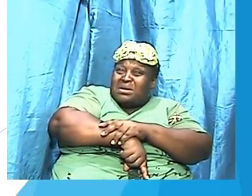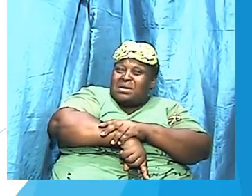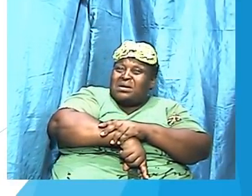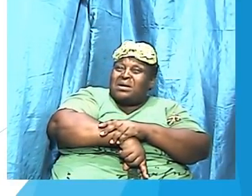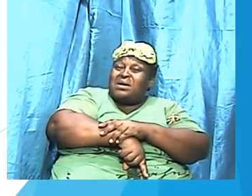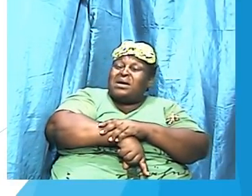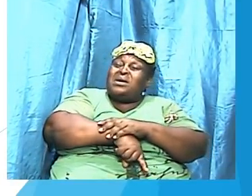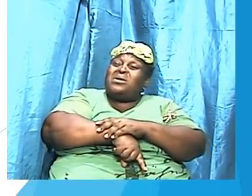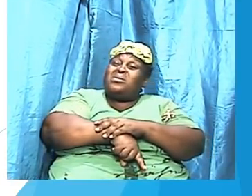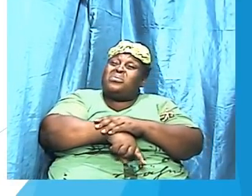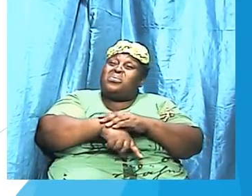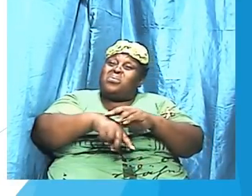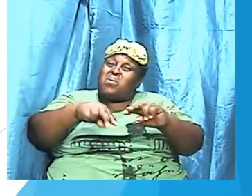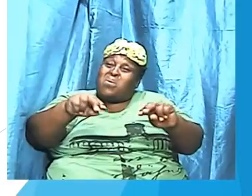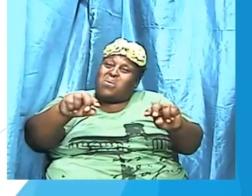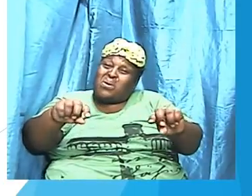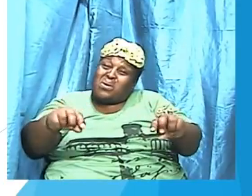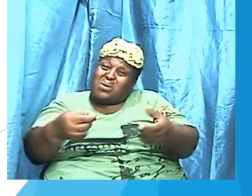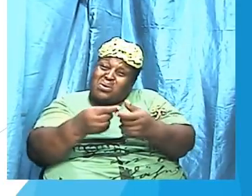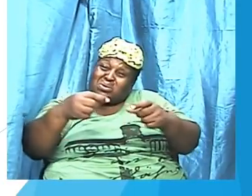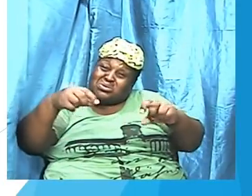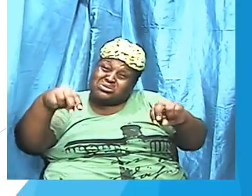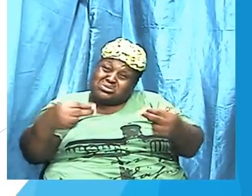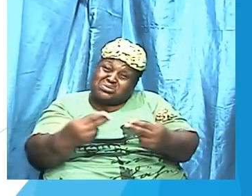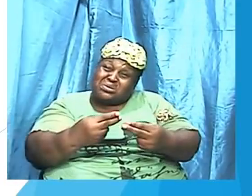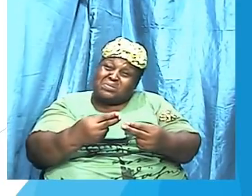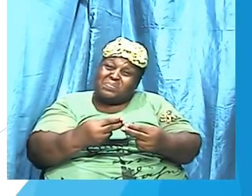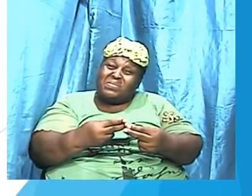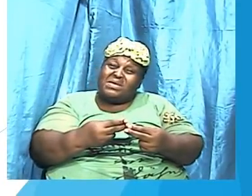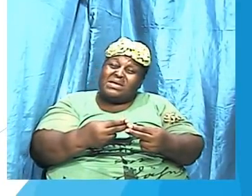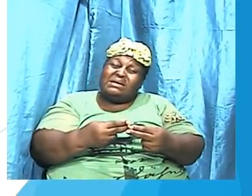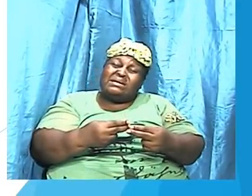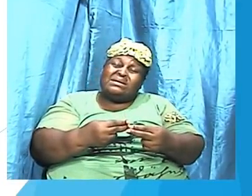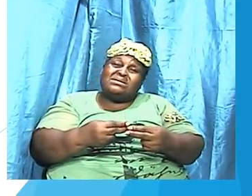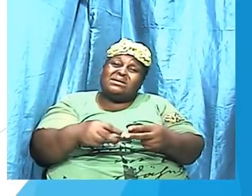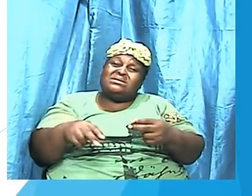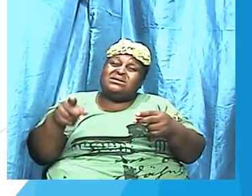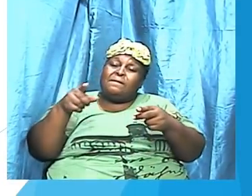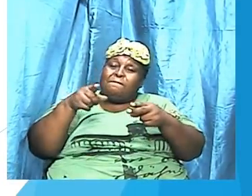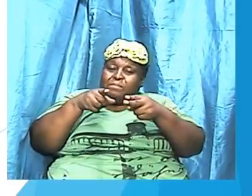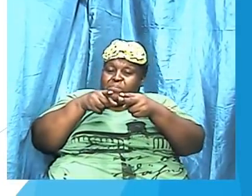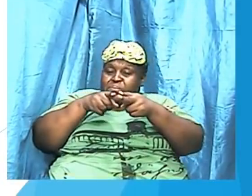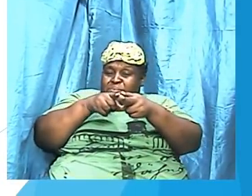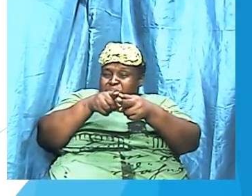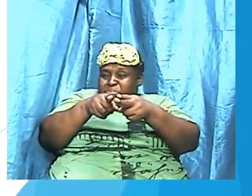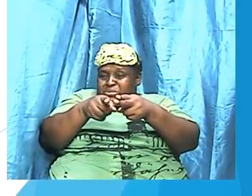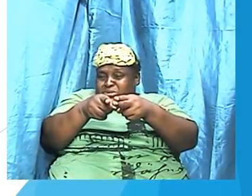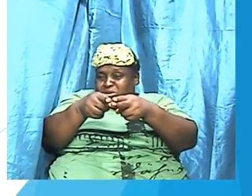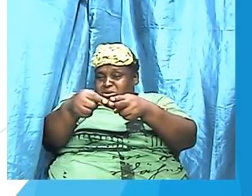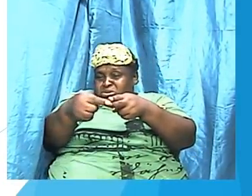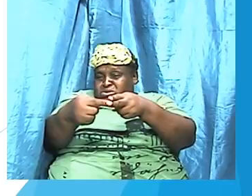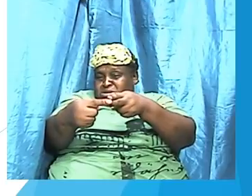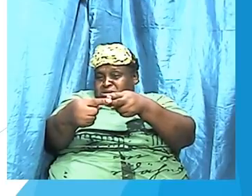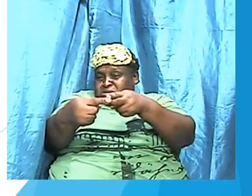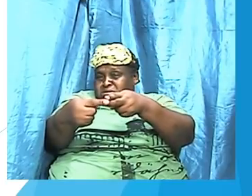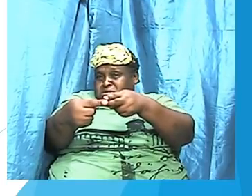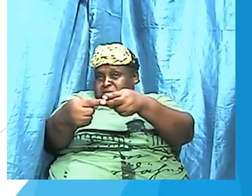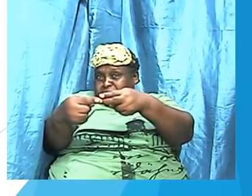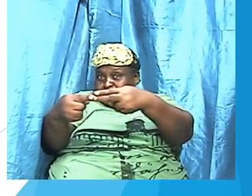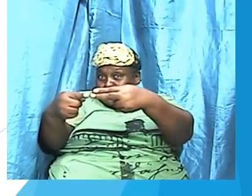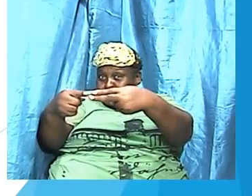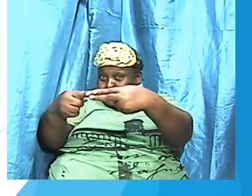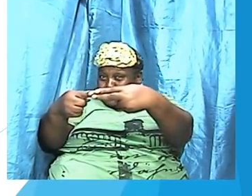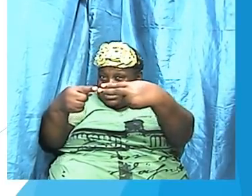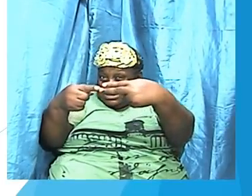could not do it was also terribly sharp and pointed at the tip I mentioned that earlier on